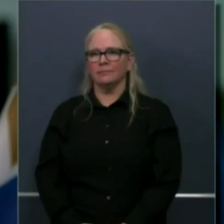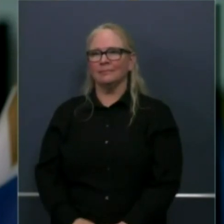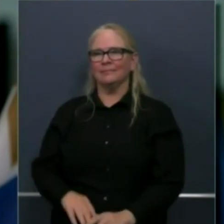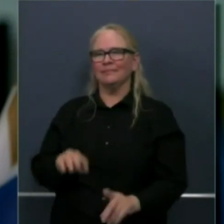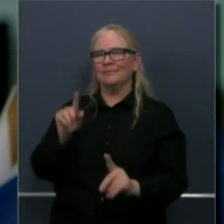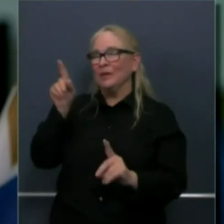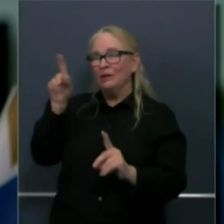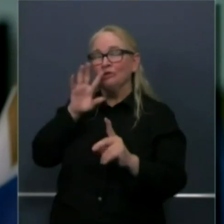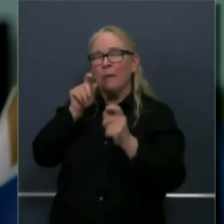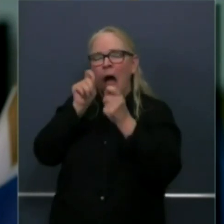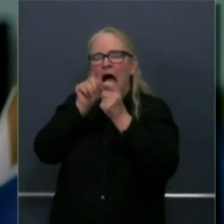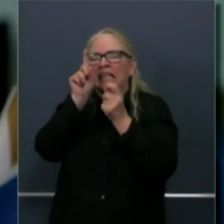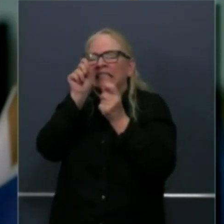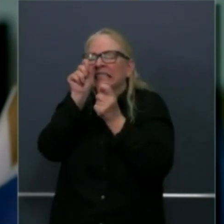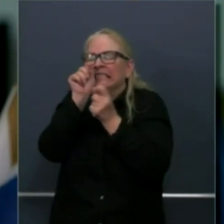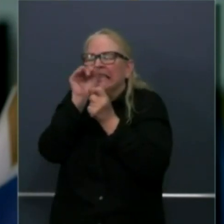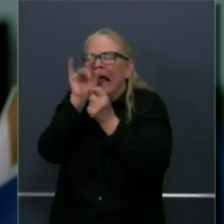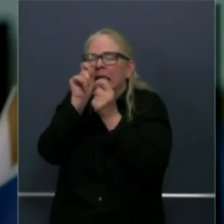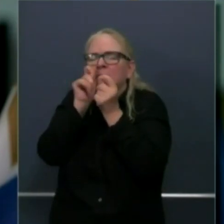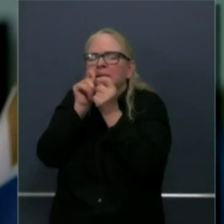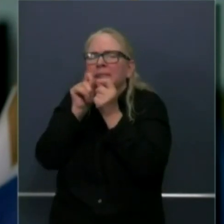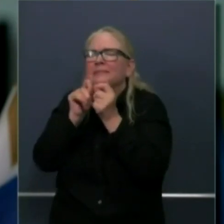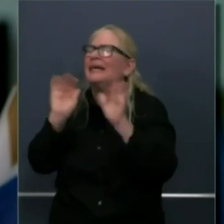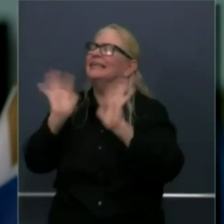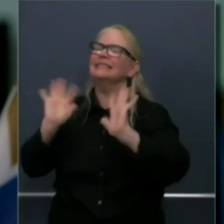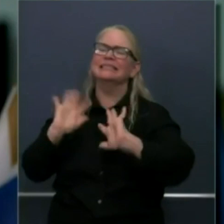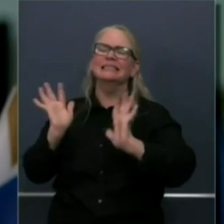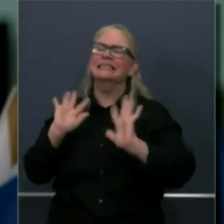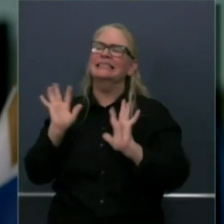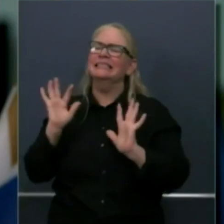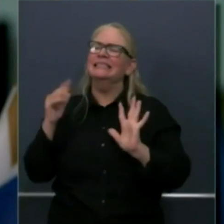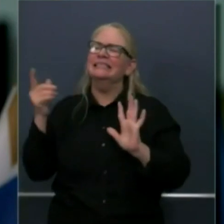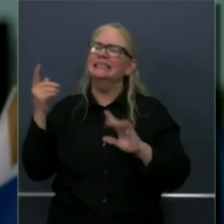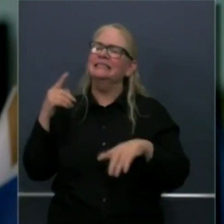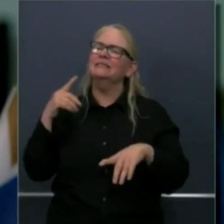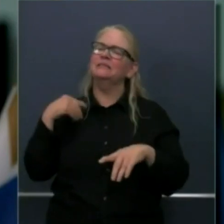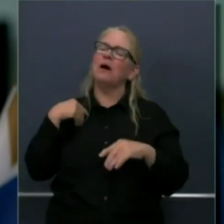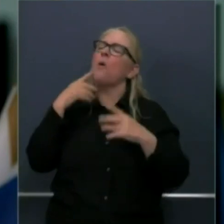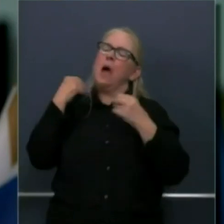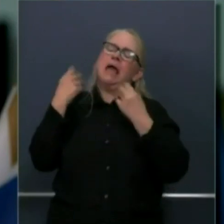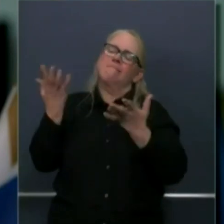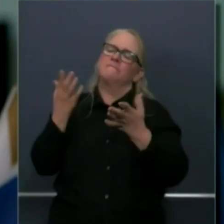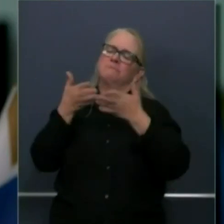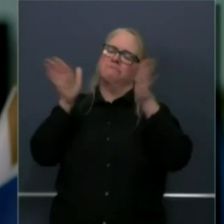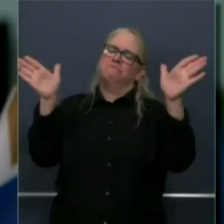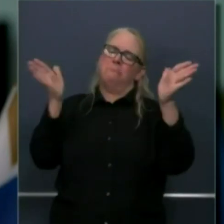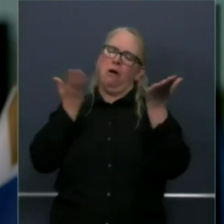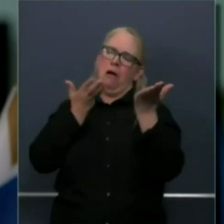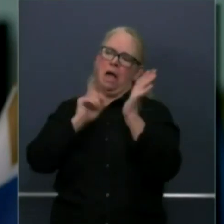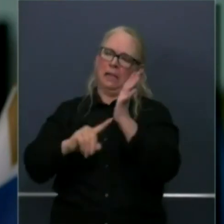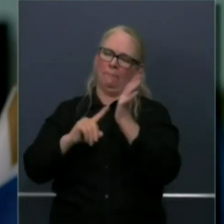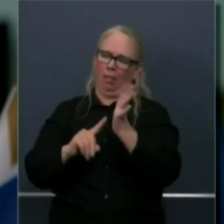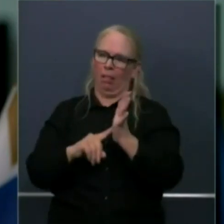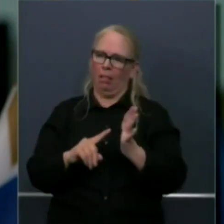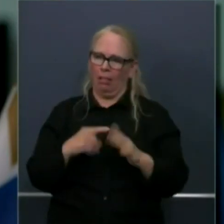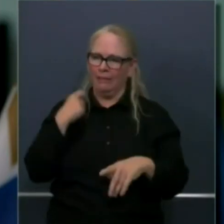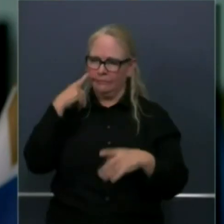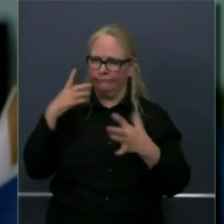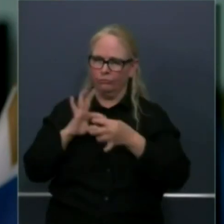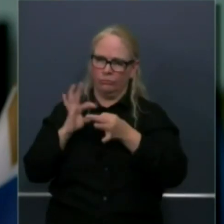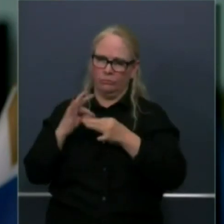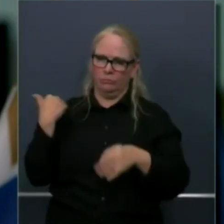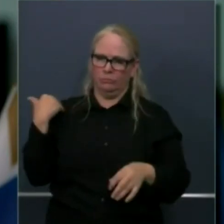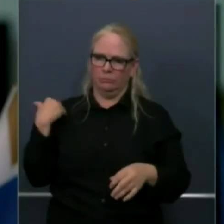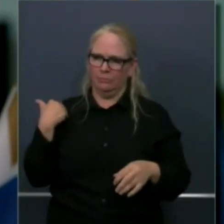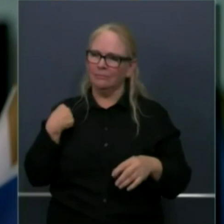conversations, but I offered that as a specific proof point of the kind of conversations that we're currently having that are dynamic conversations.